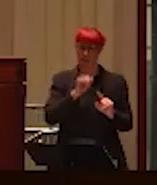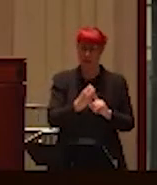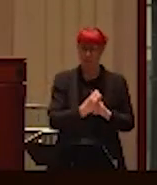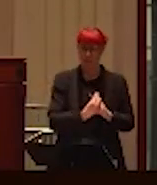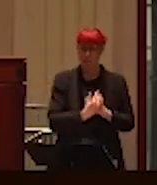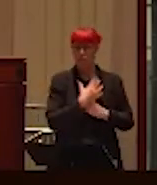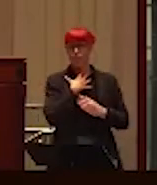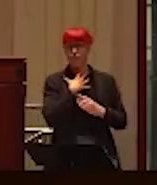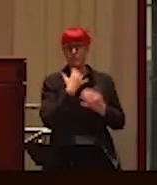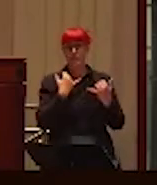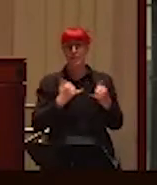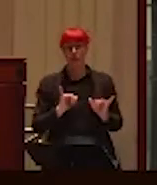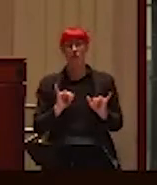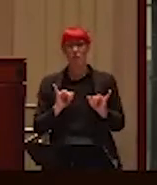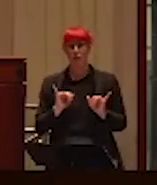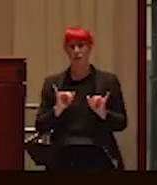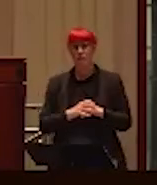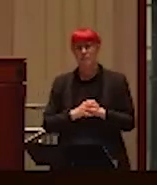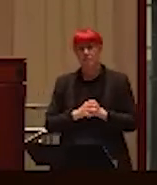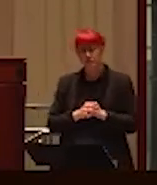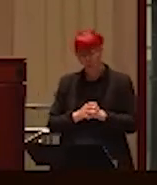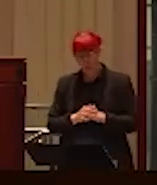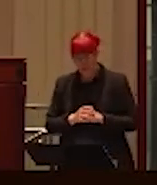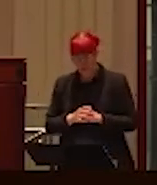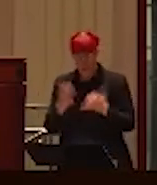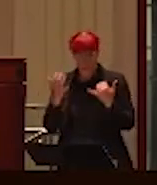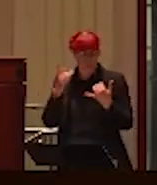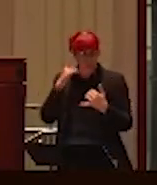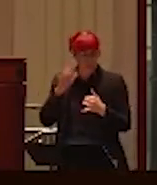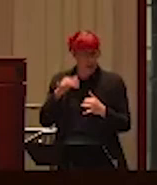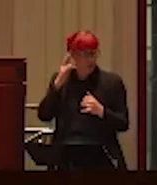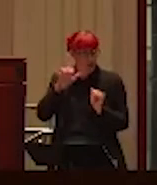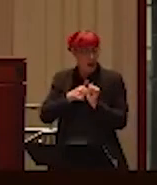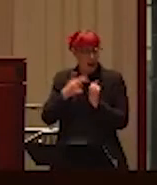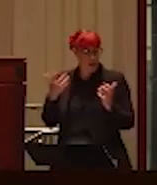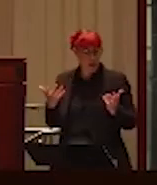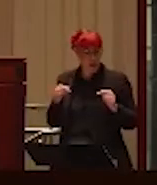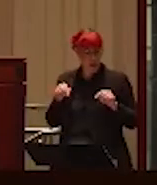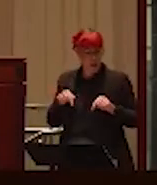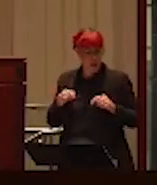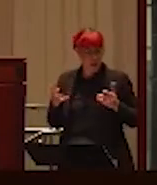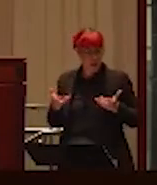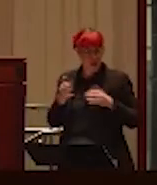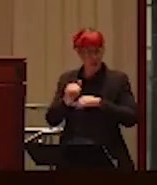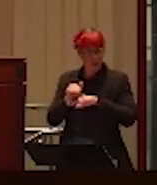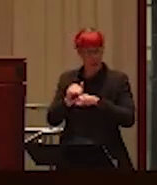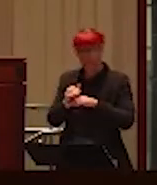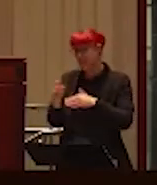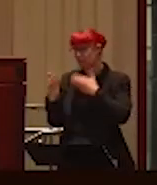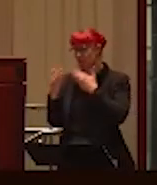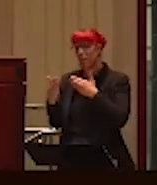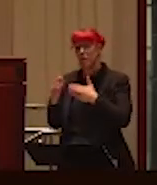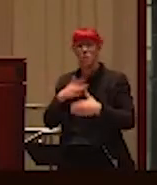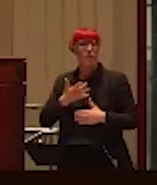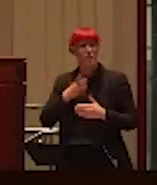on, and it takes time to do that. So that's what kind of brings me here tonight, and, uh, and I just want to thank you for, uh, being willing to, uh,